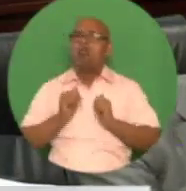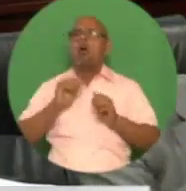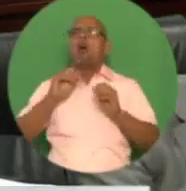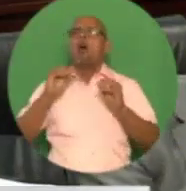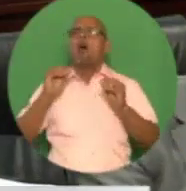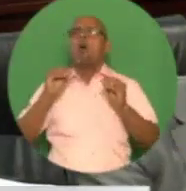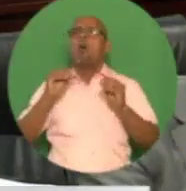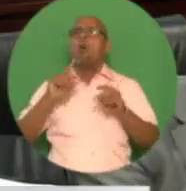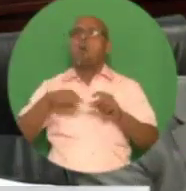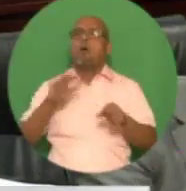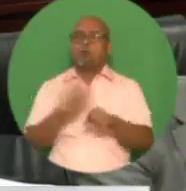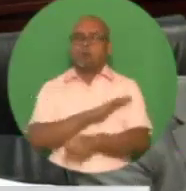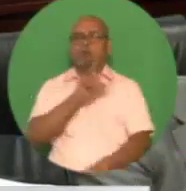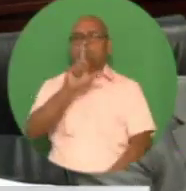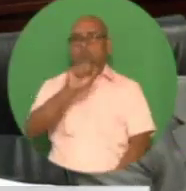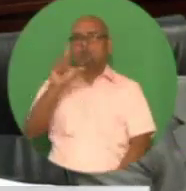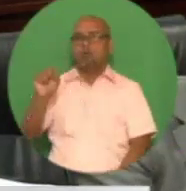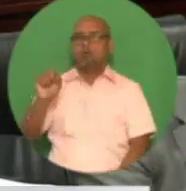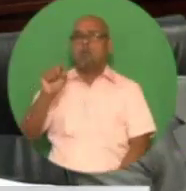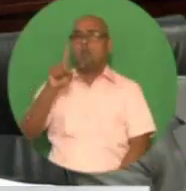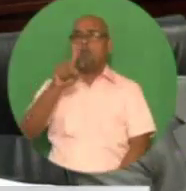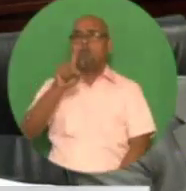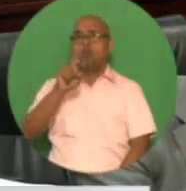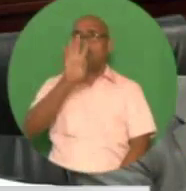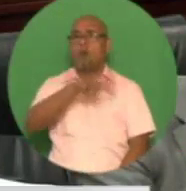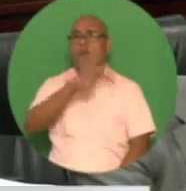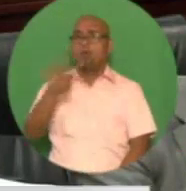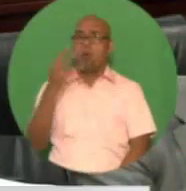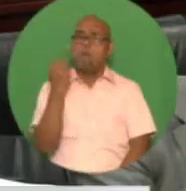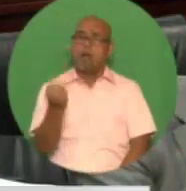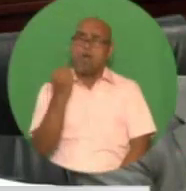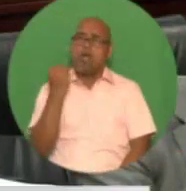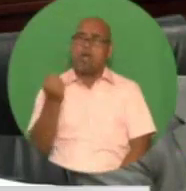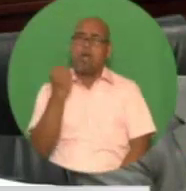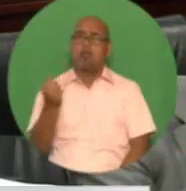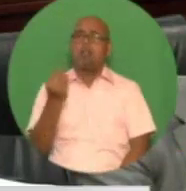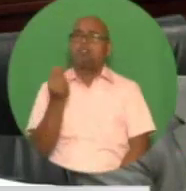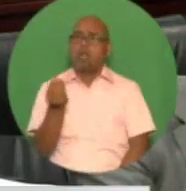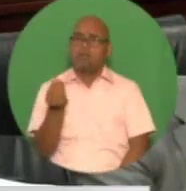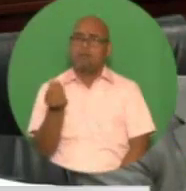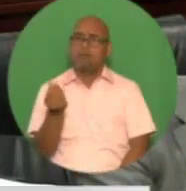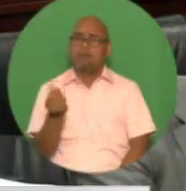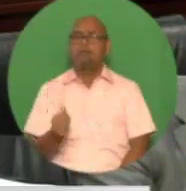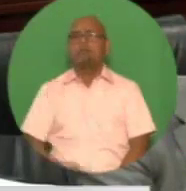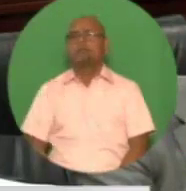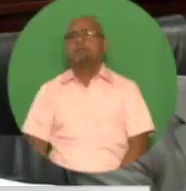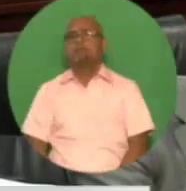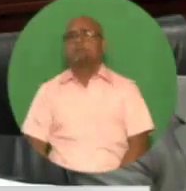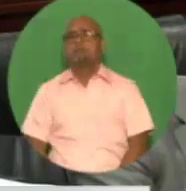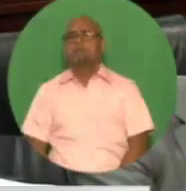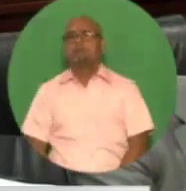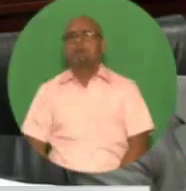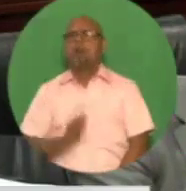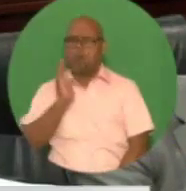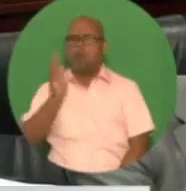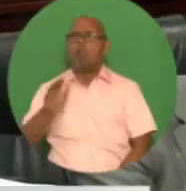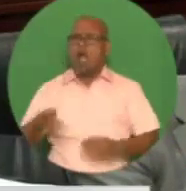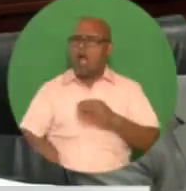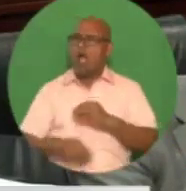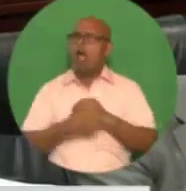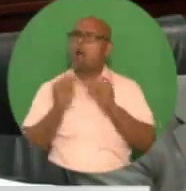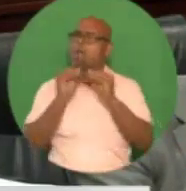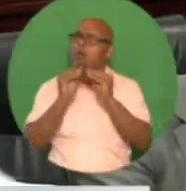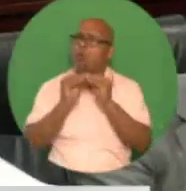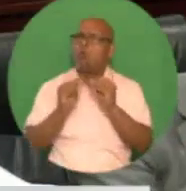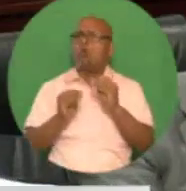at a cost of $144 million, it will generate new economic activities in a safe and